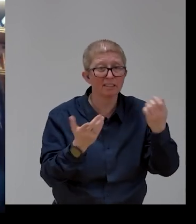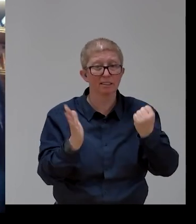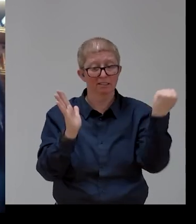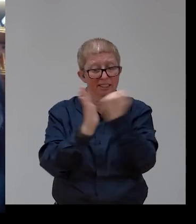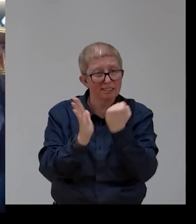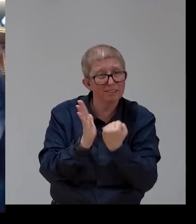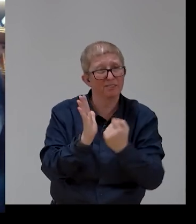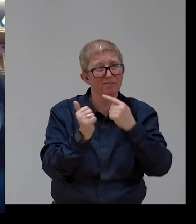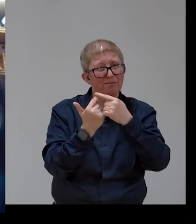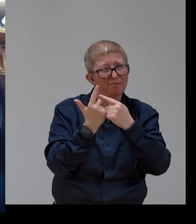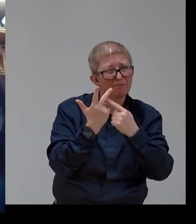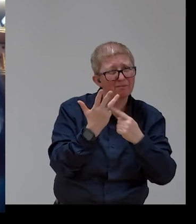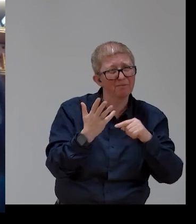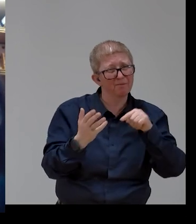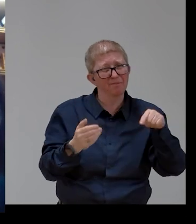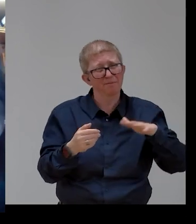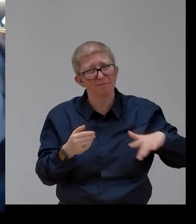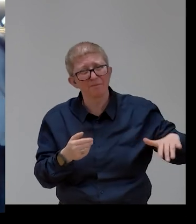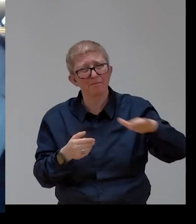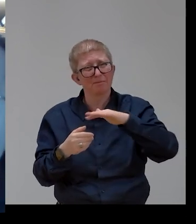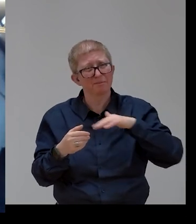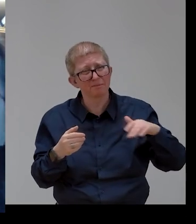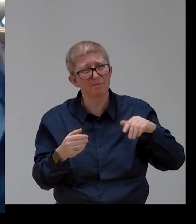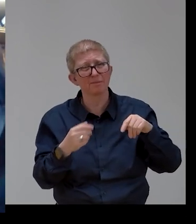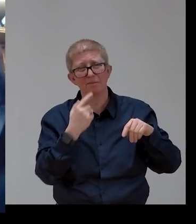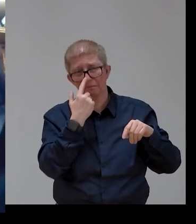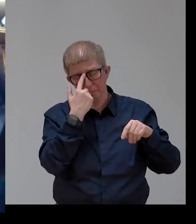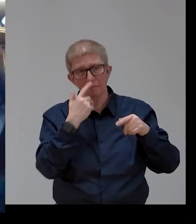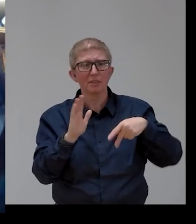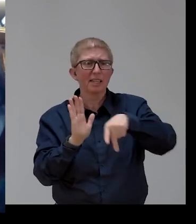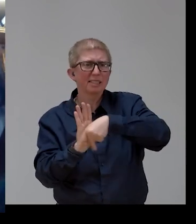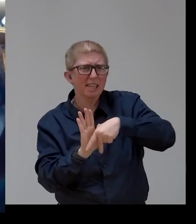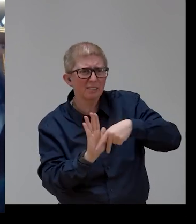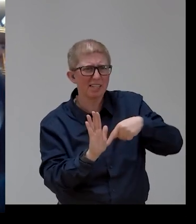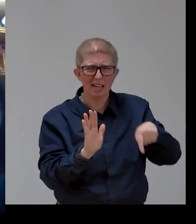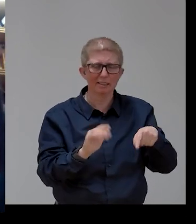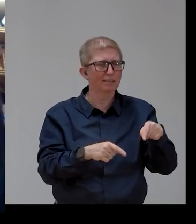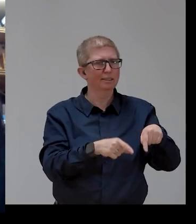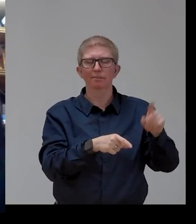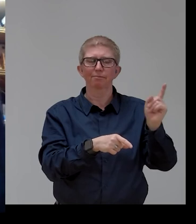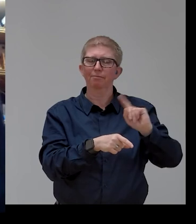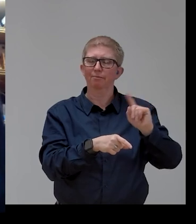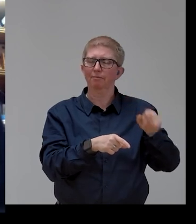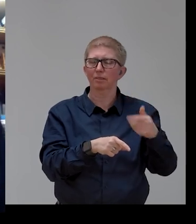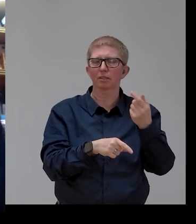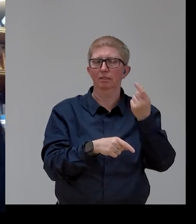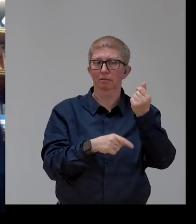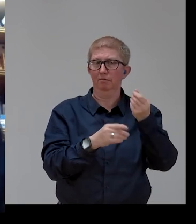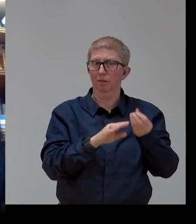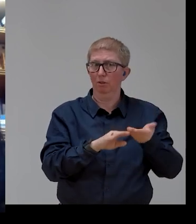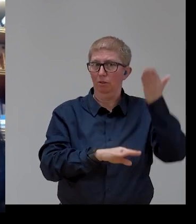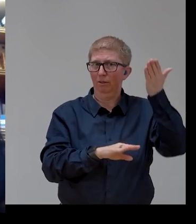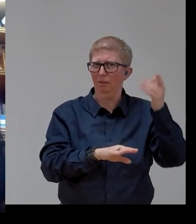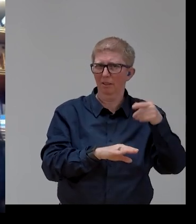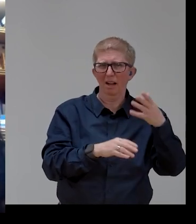are not really the technology itself, the situation, the precarious situation of companies, and so forth, and so forth. So, we will be